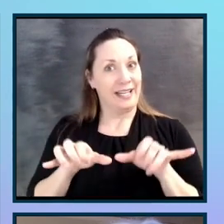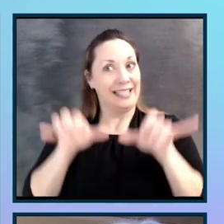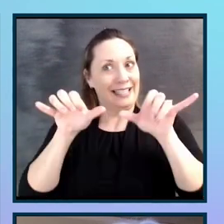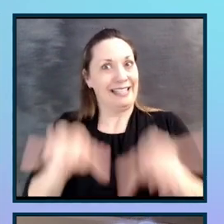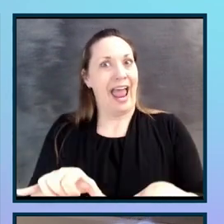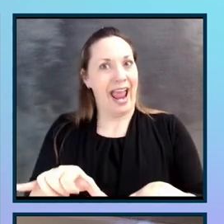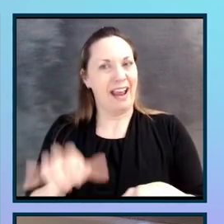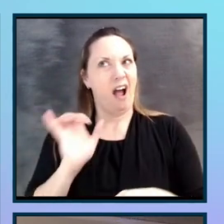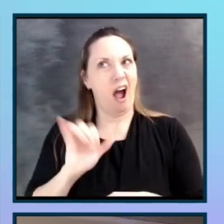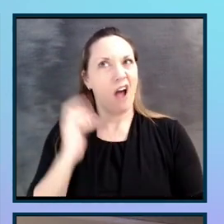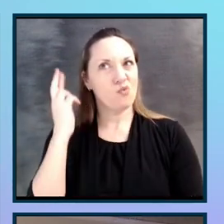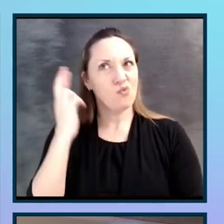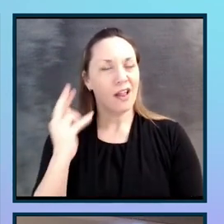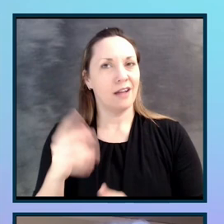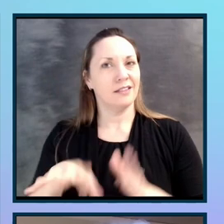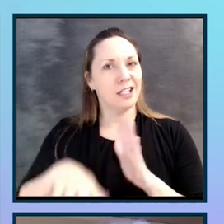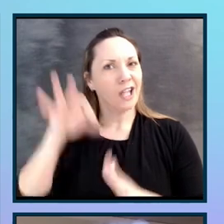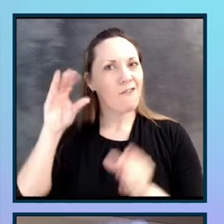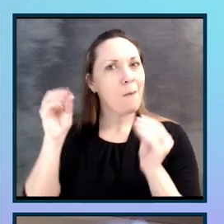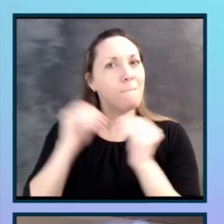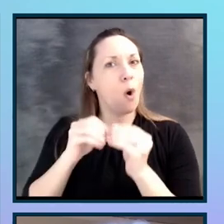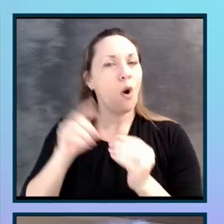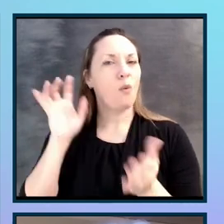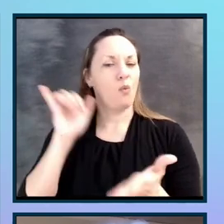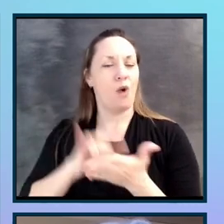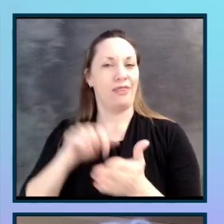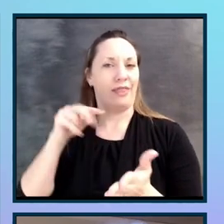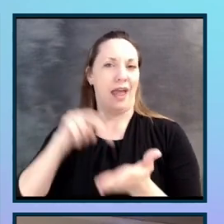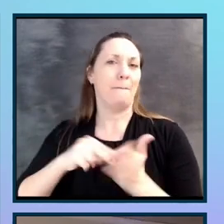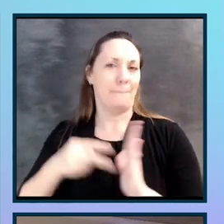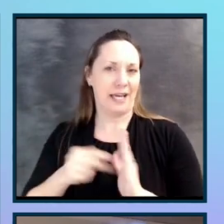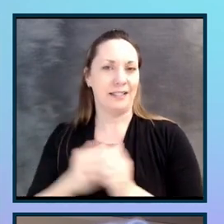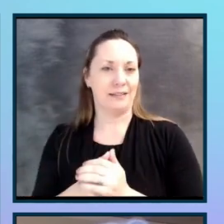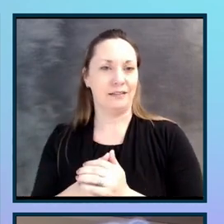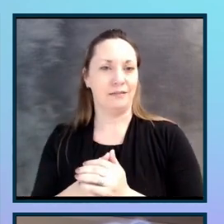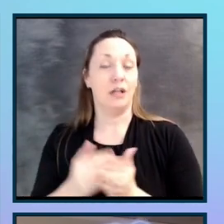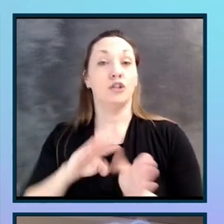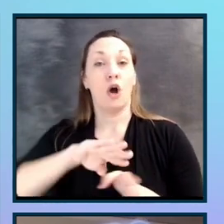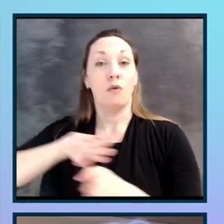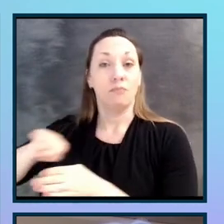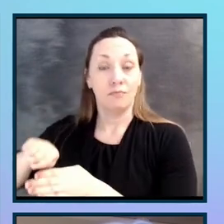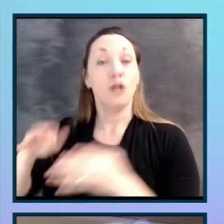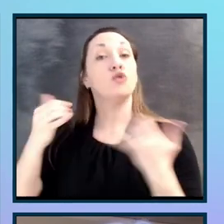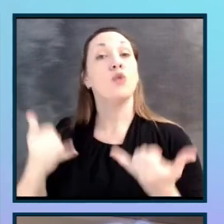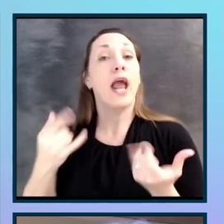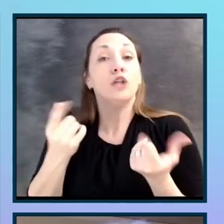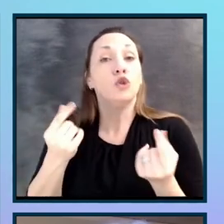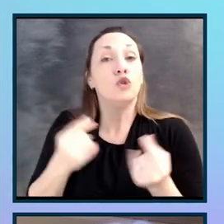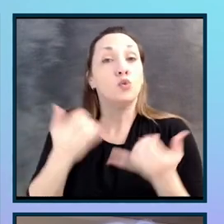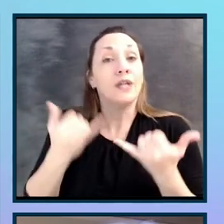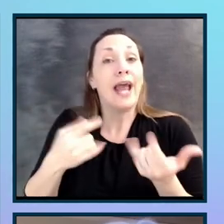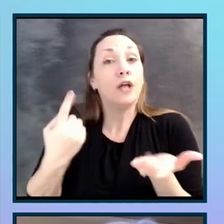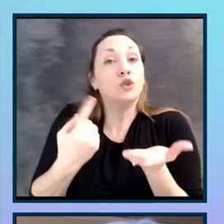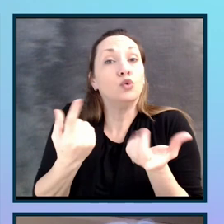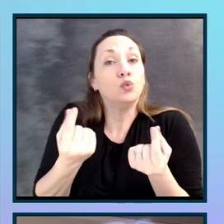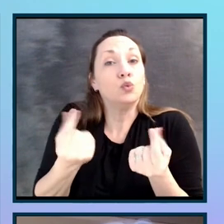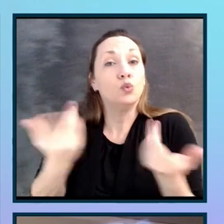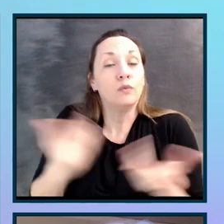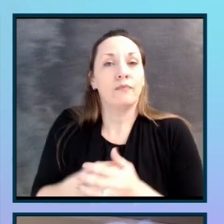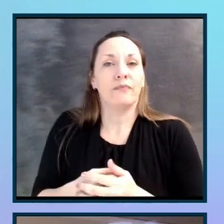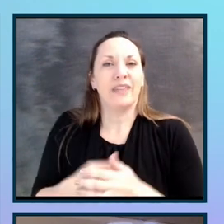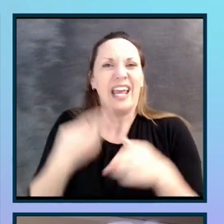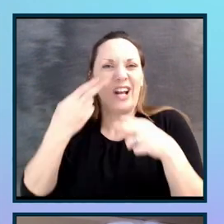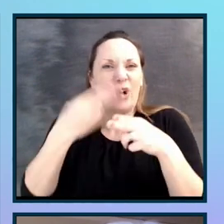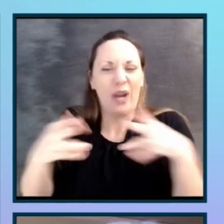what that actually means. So what do we want to do today? Here is today's roadmap in a quick 40